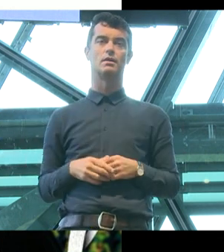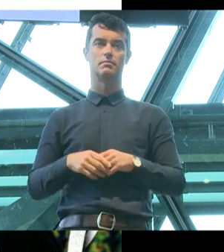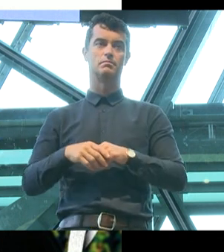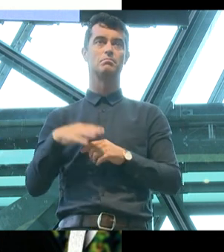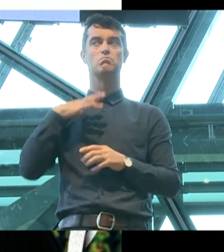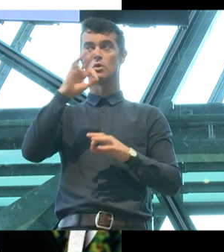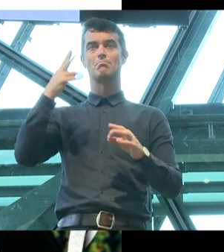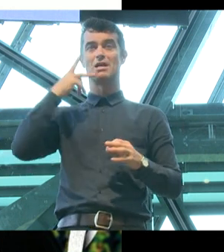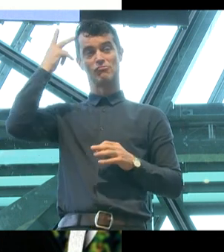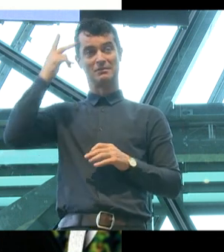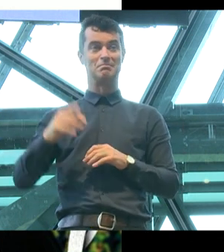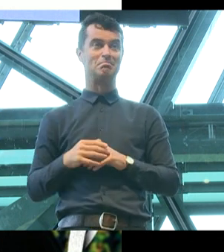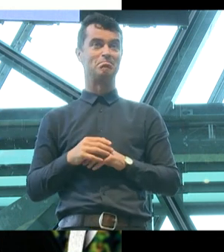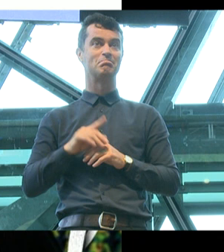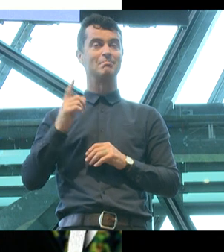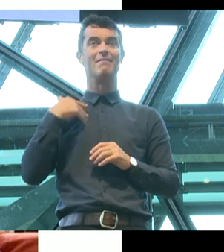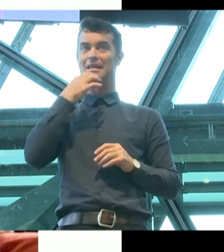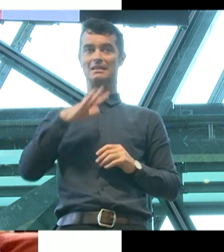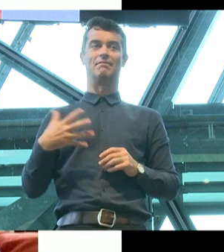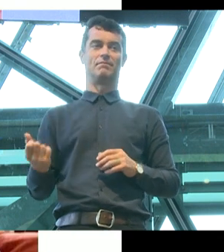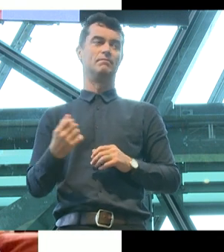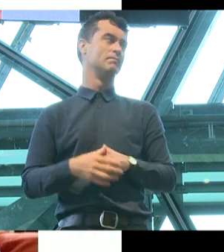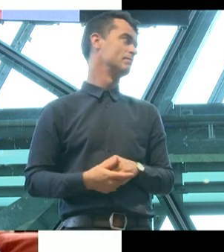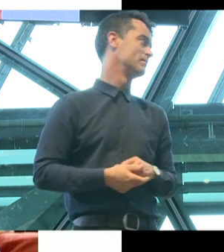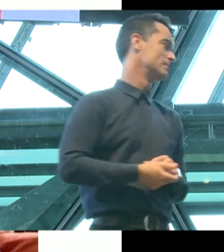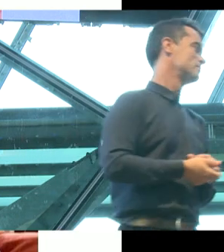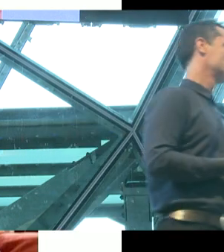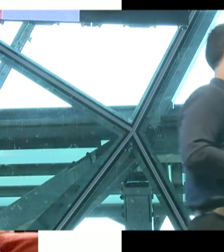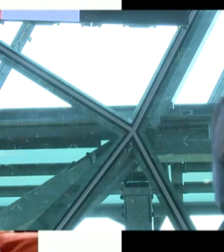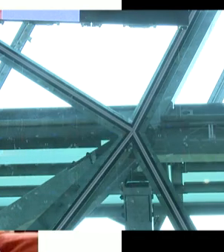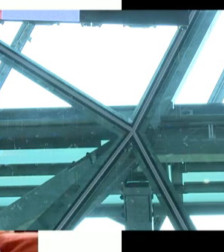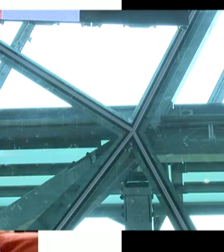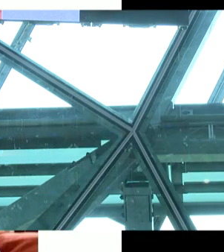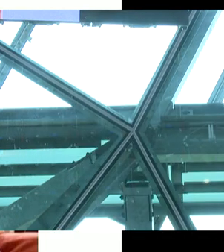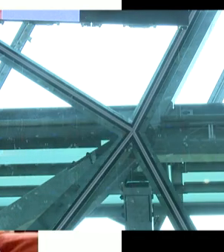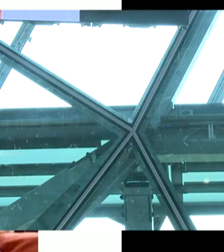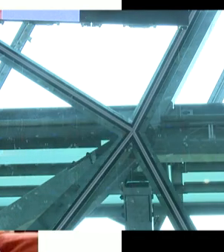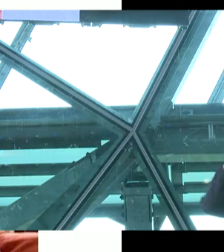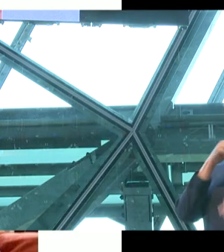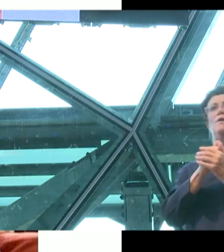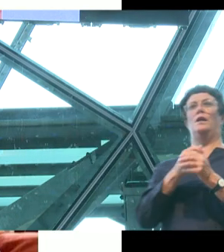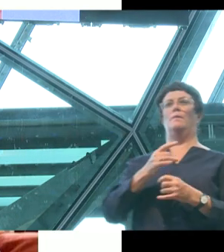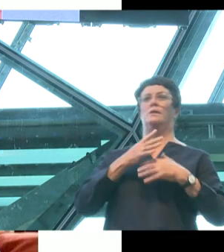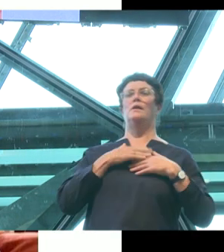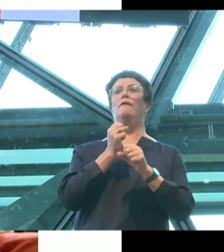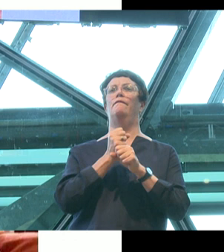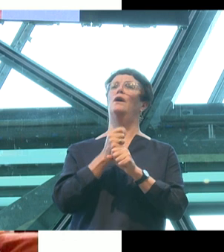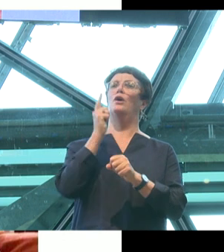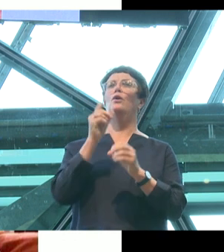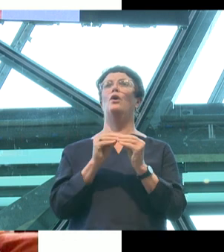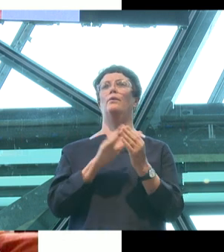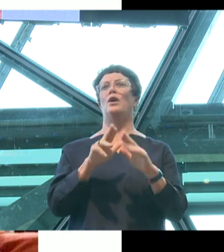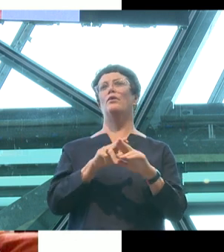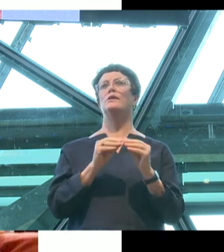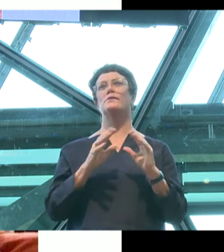a parent, but I do have kids in my life. My boyfriend and I are godparents, or secular